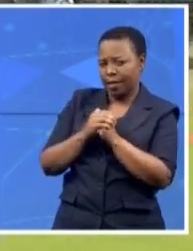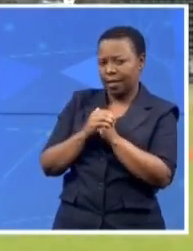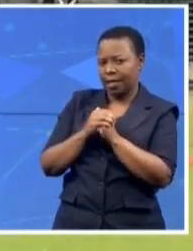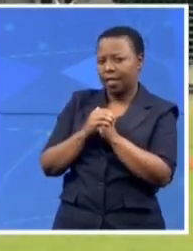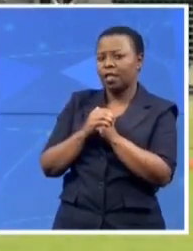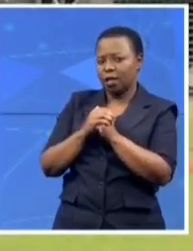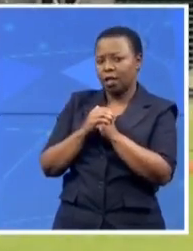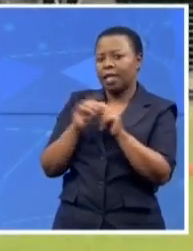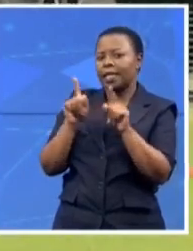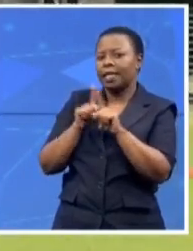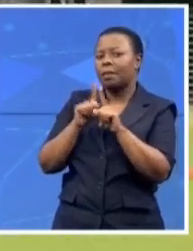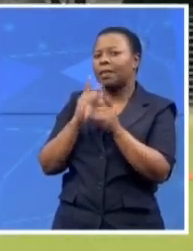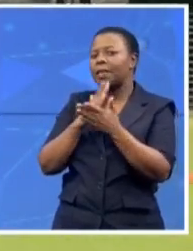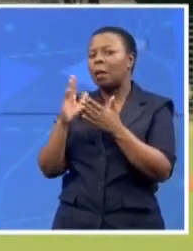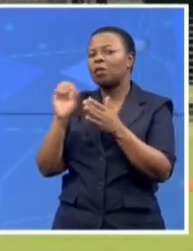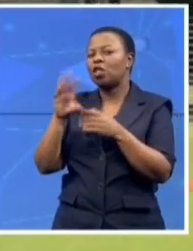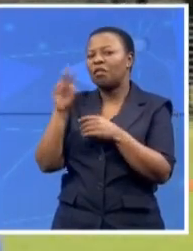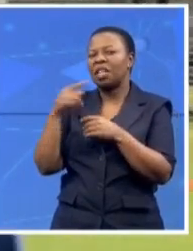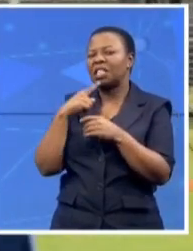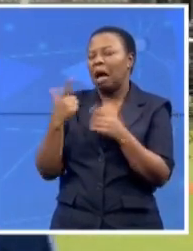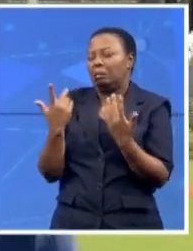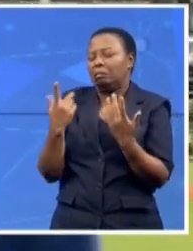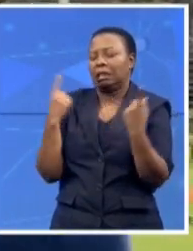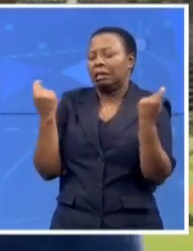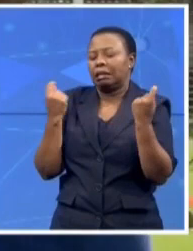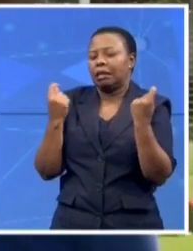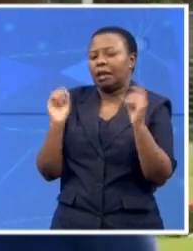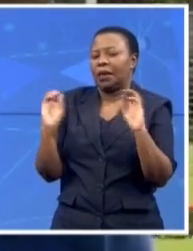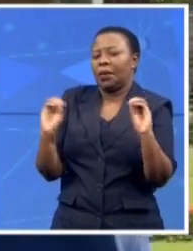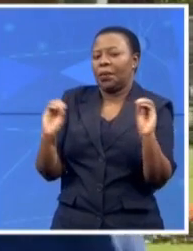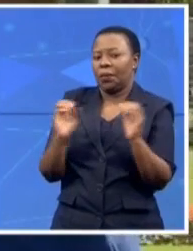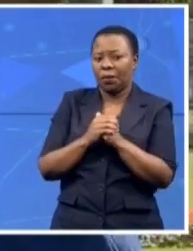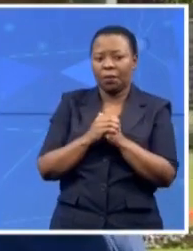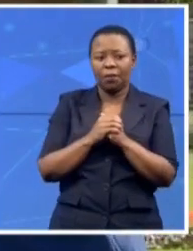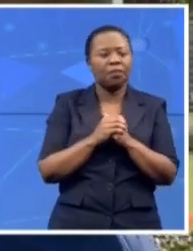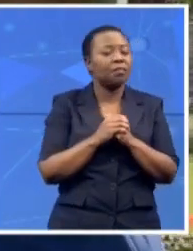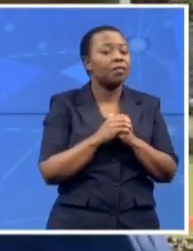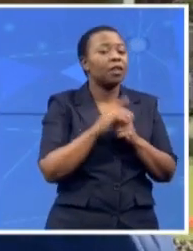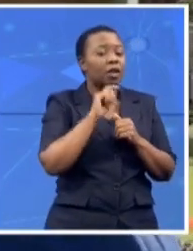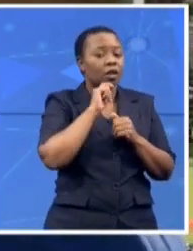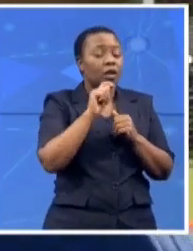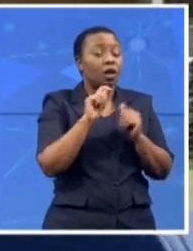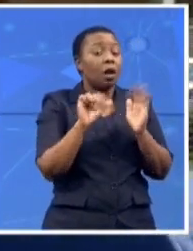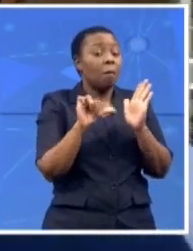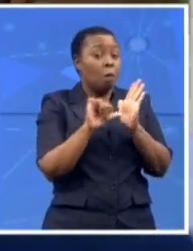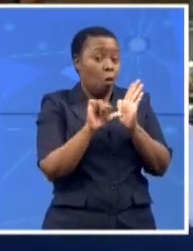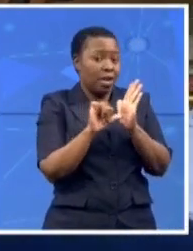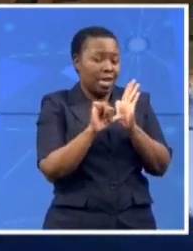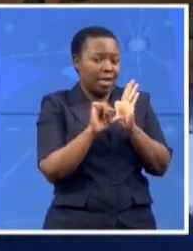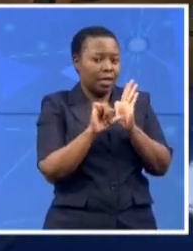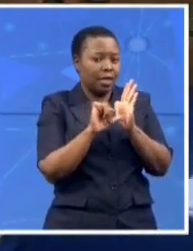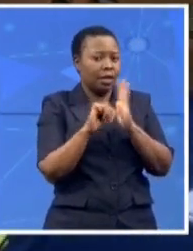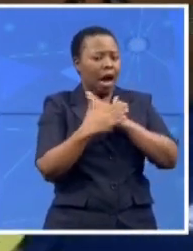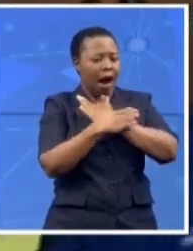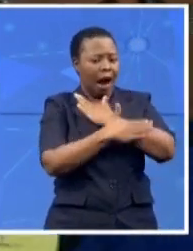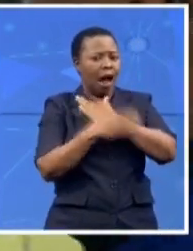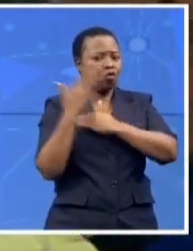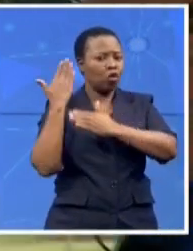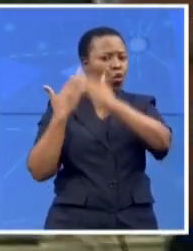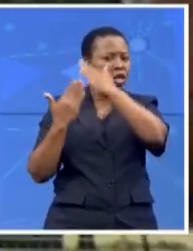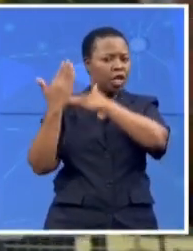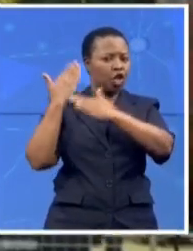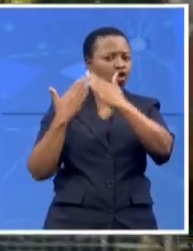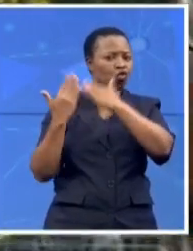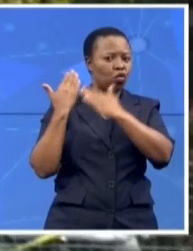Yeah, it is a very important day, given the history of our country. And also, we also have to use it